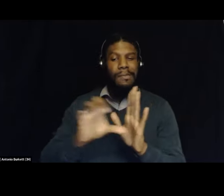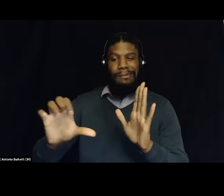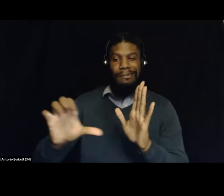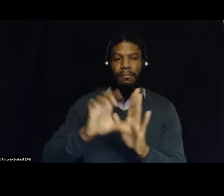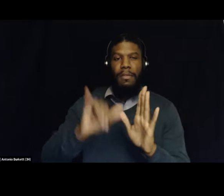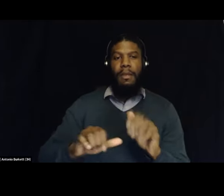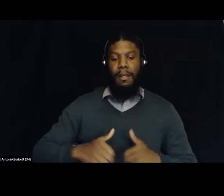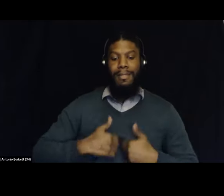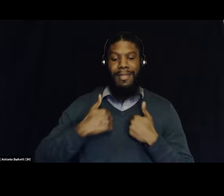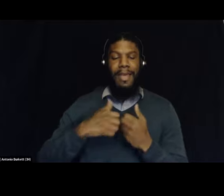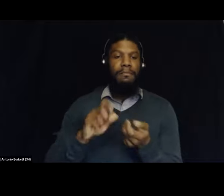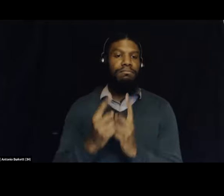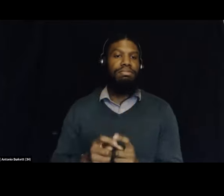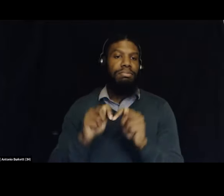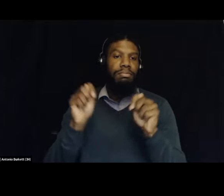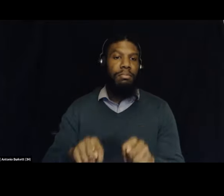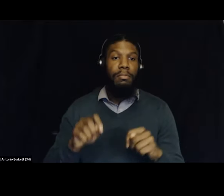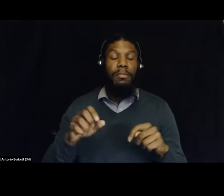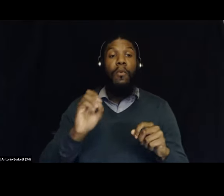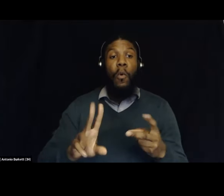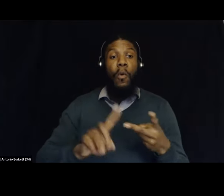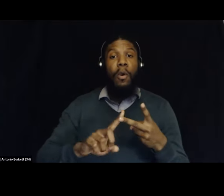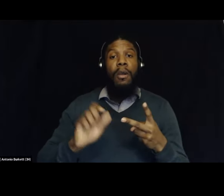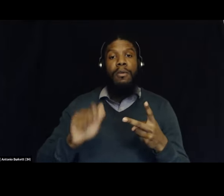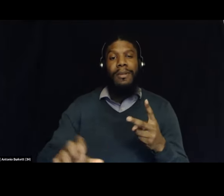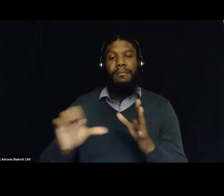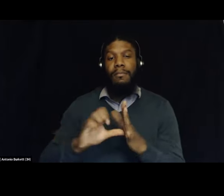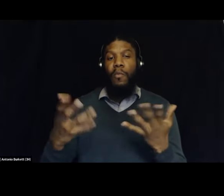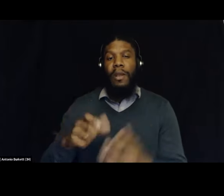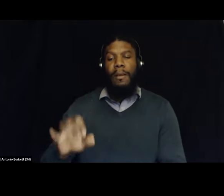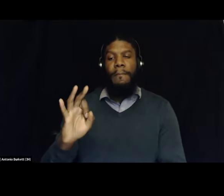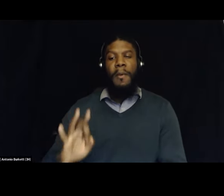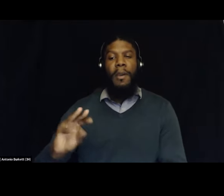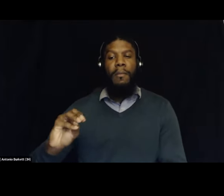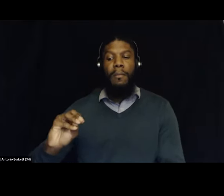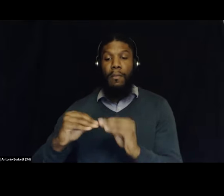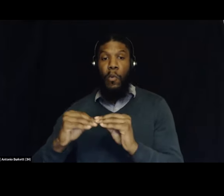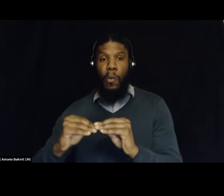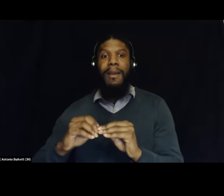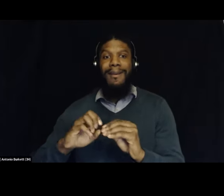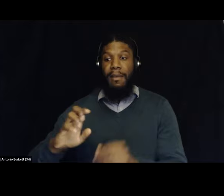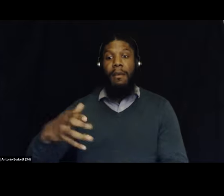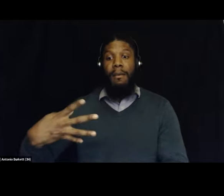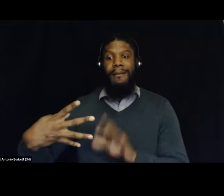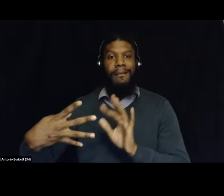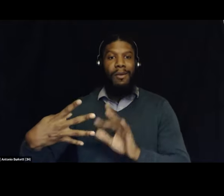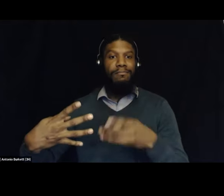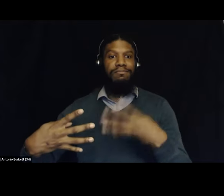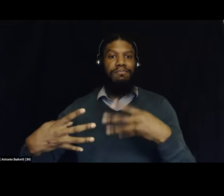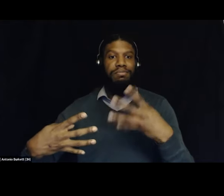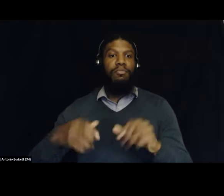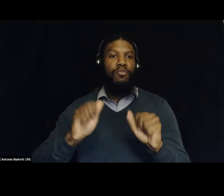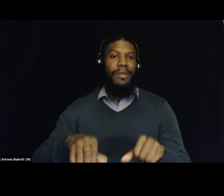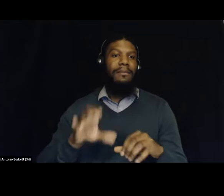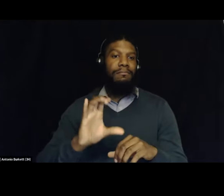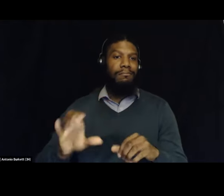Or click on the three dots where it reads more, and then click on the live transcript button. If you have questions or need assistance, feel free